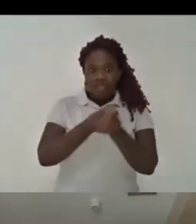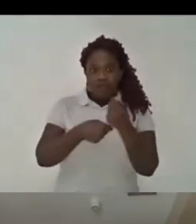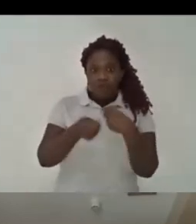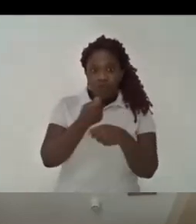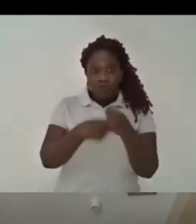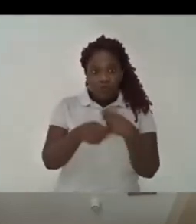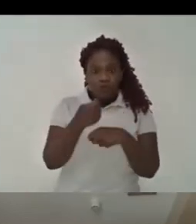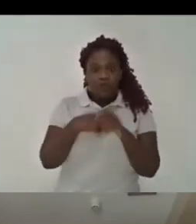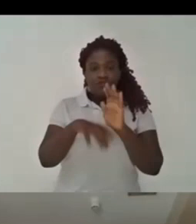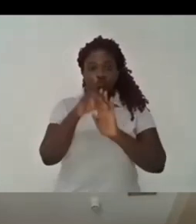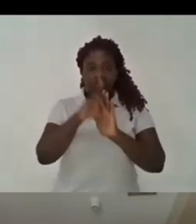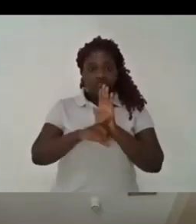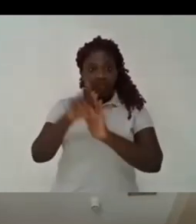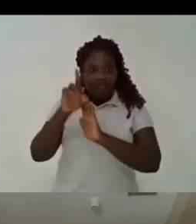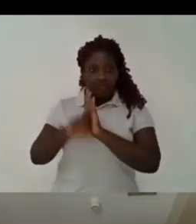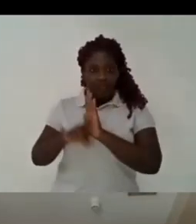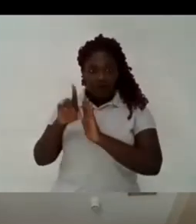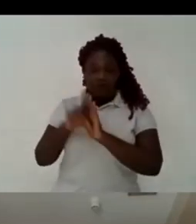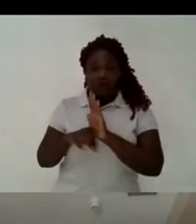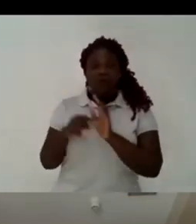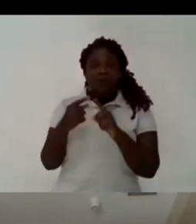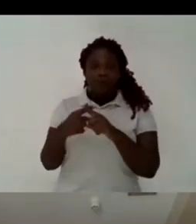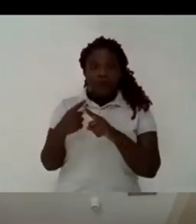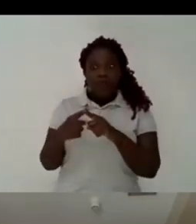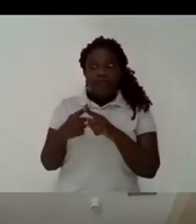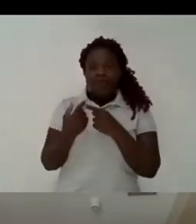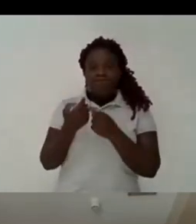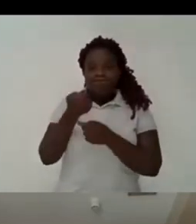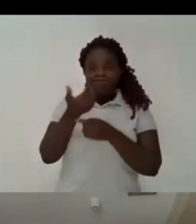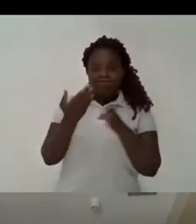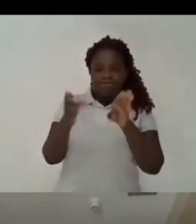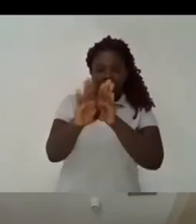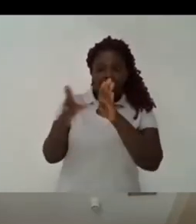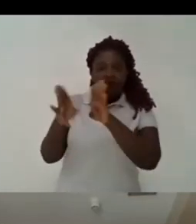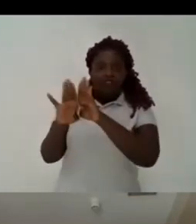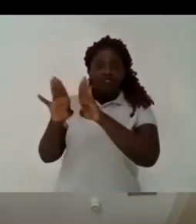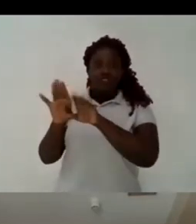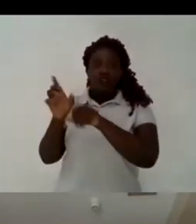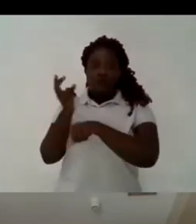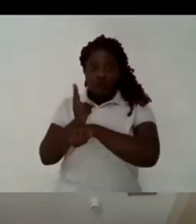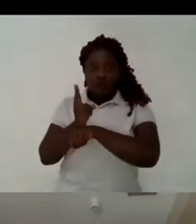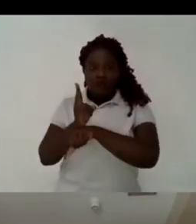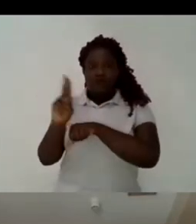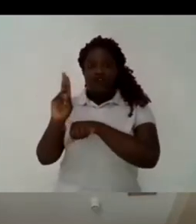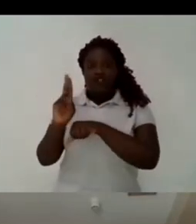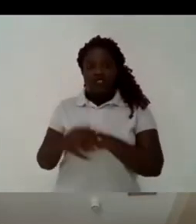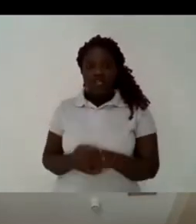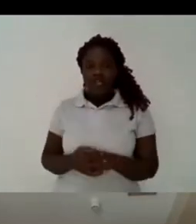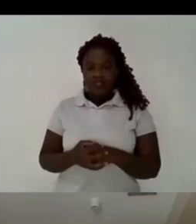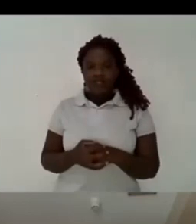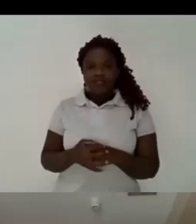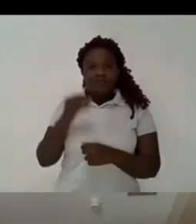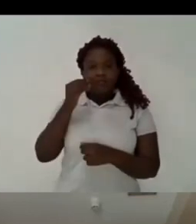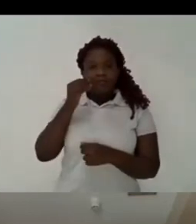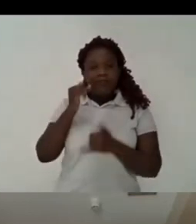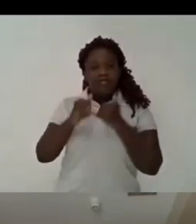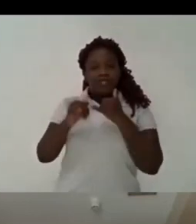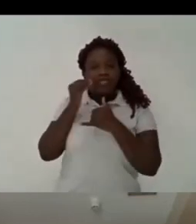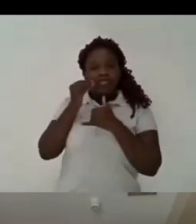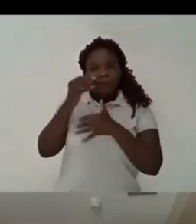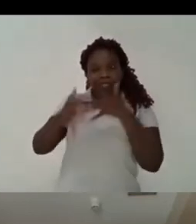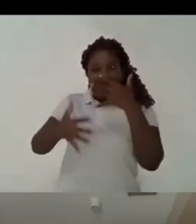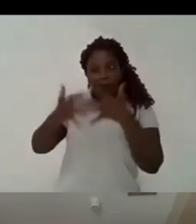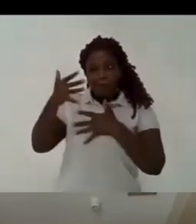student movement has been suffering a lot of backlash we can see that within a context